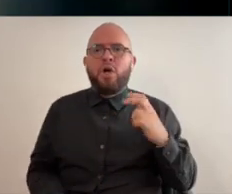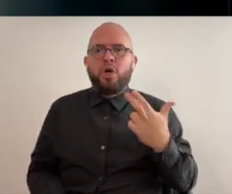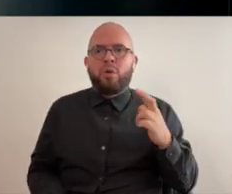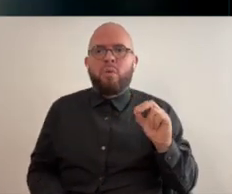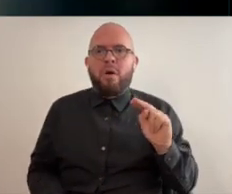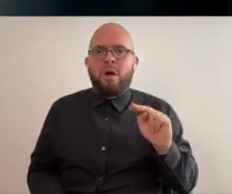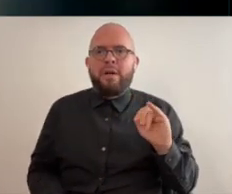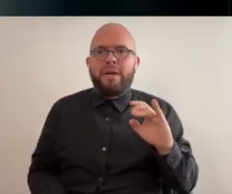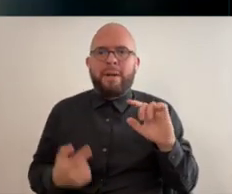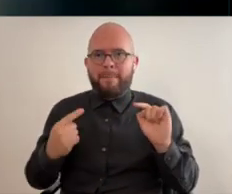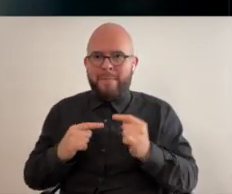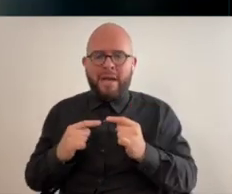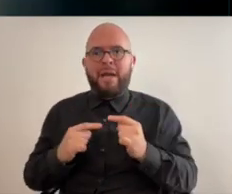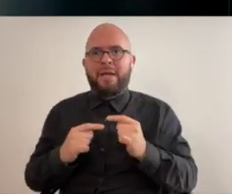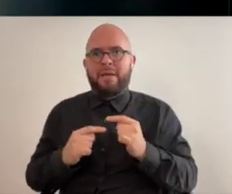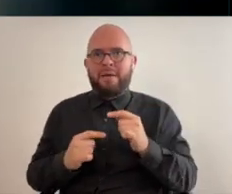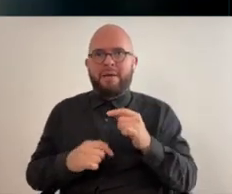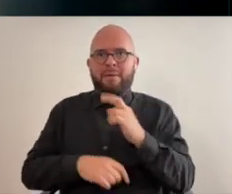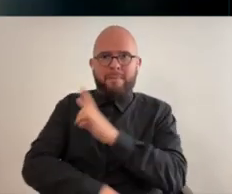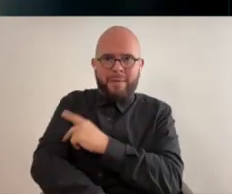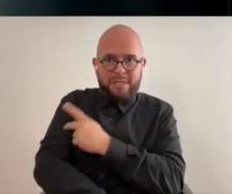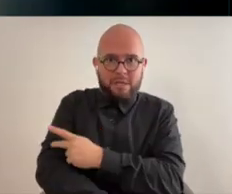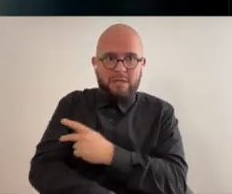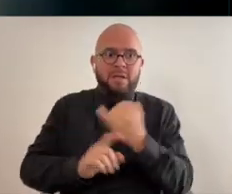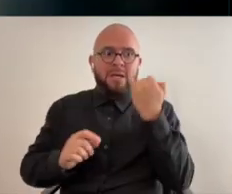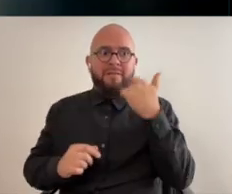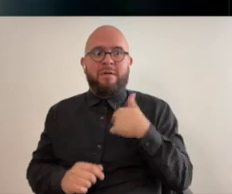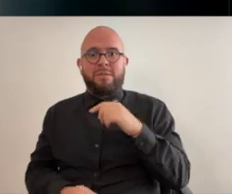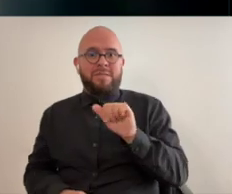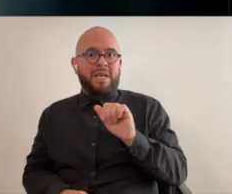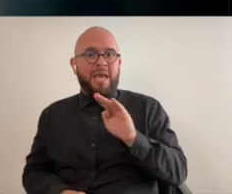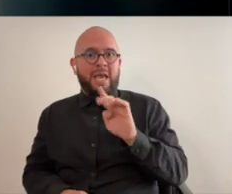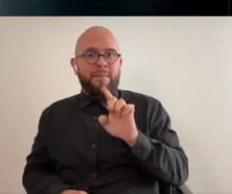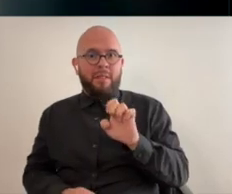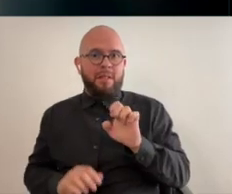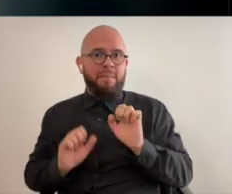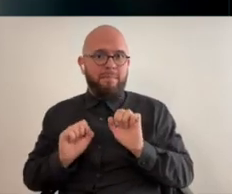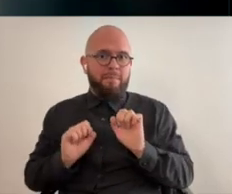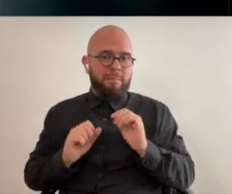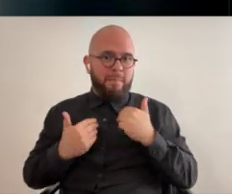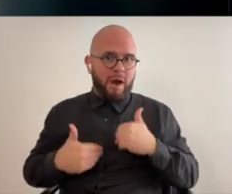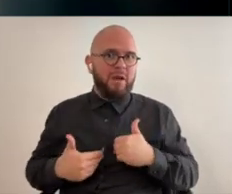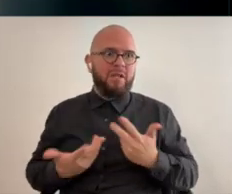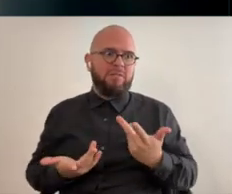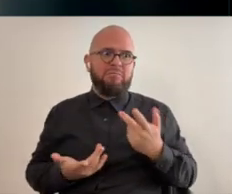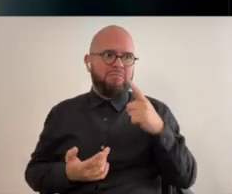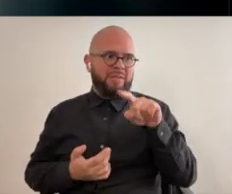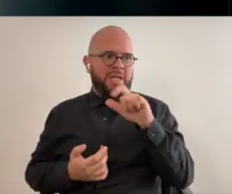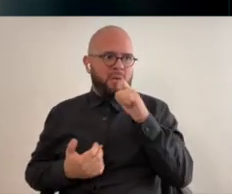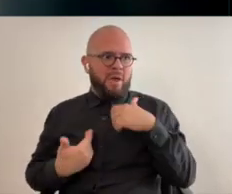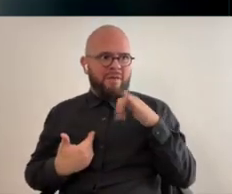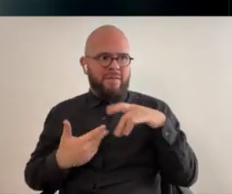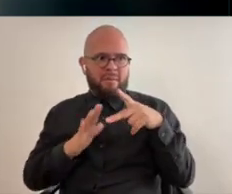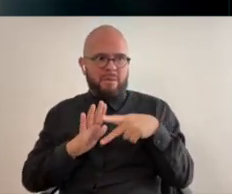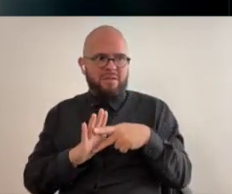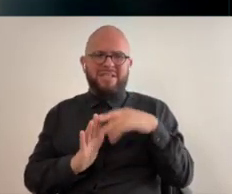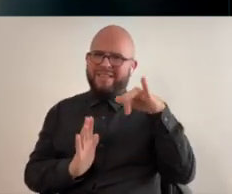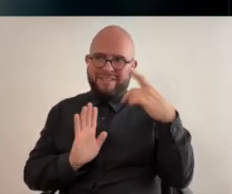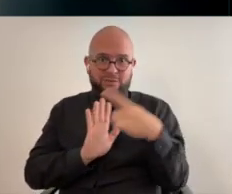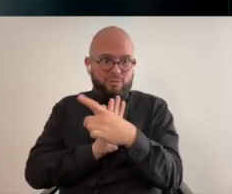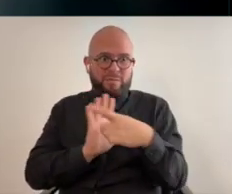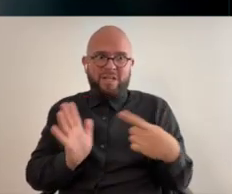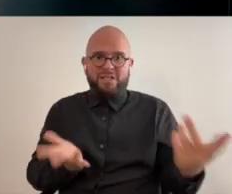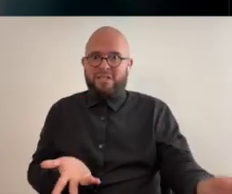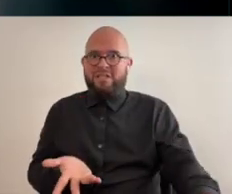not allowed to see because i'm a chronic pain patient whereas if i was able-bodied they don't have that policy that's